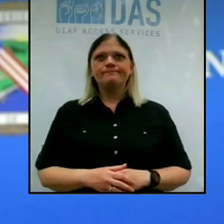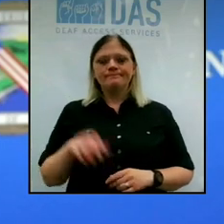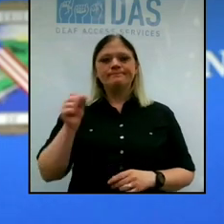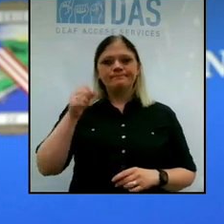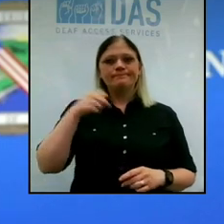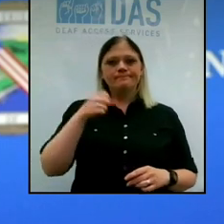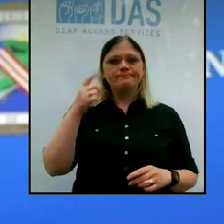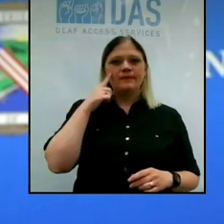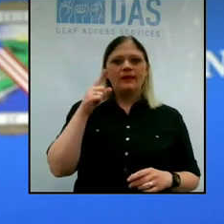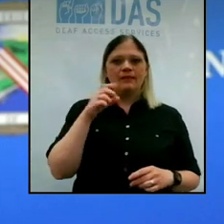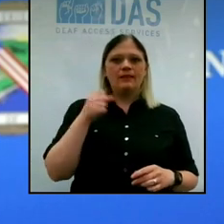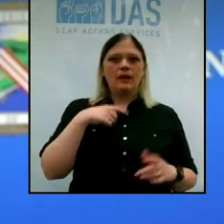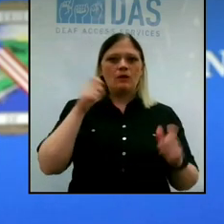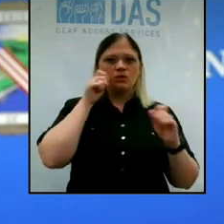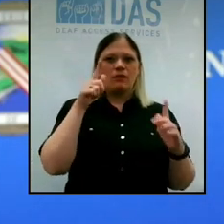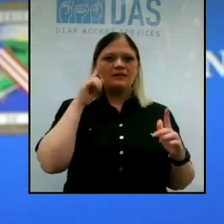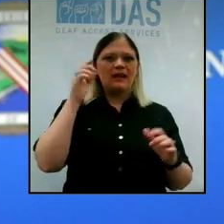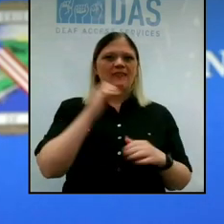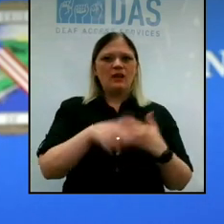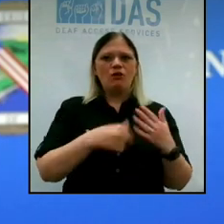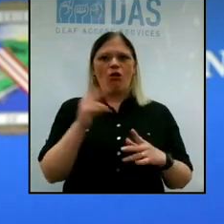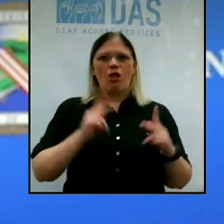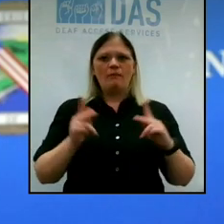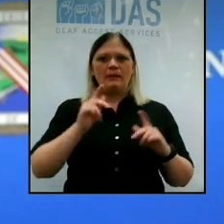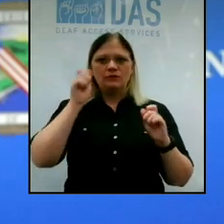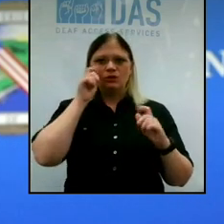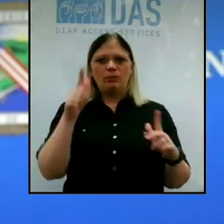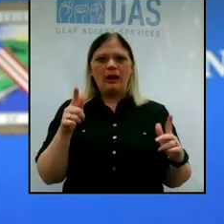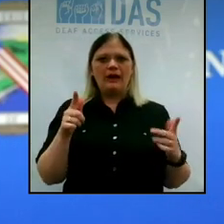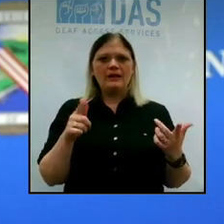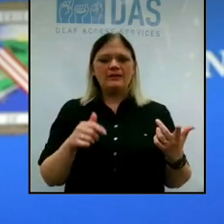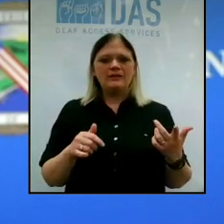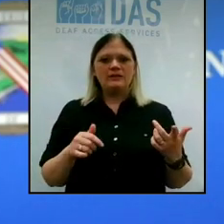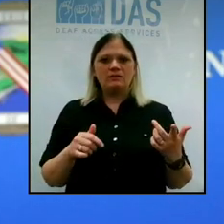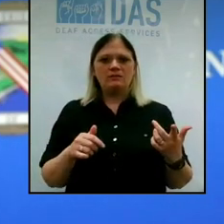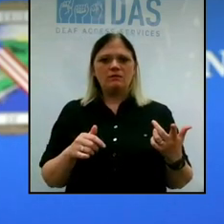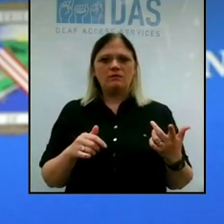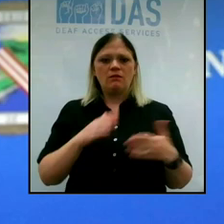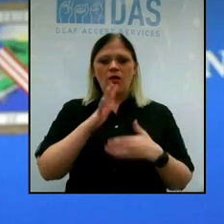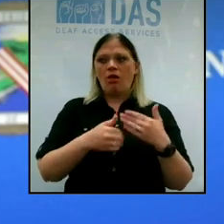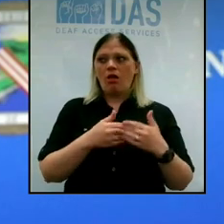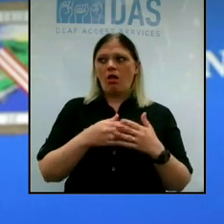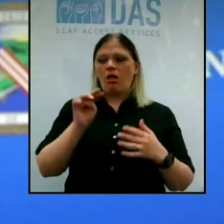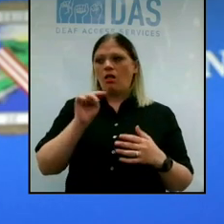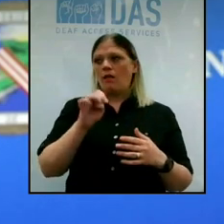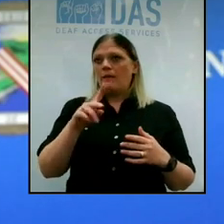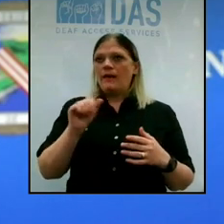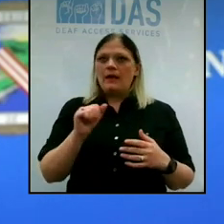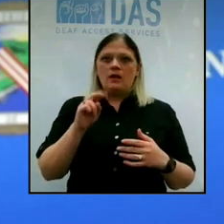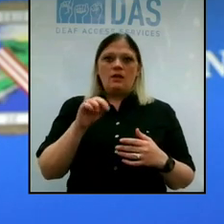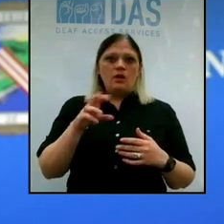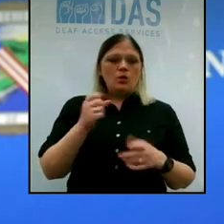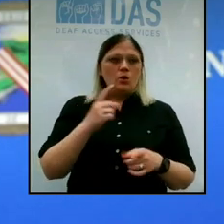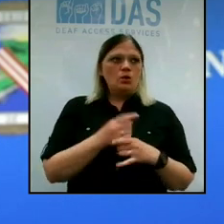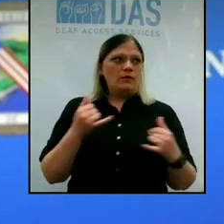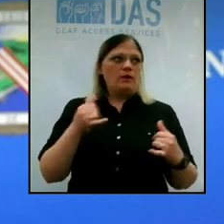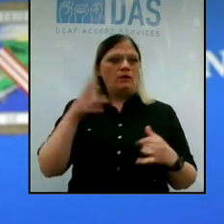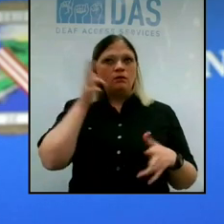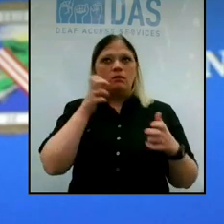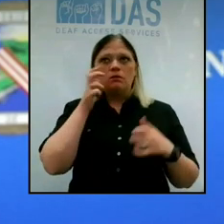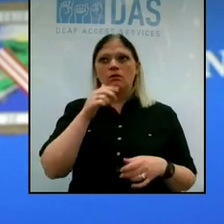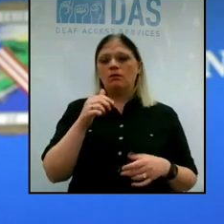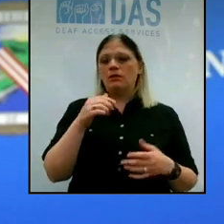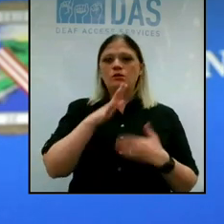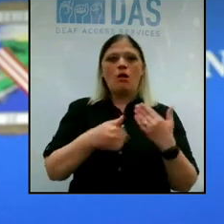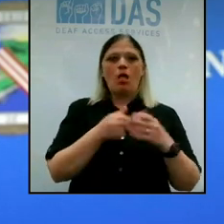surprised. I probably everybody's surprised because, you know, every all the media, you know, all the news right now that we're hearing is COVID,